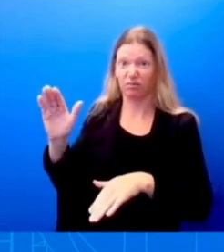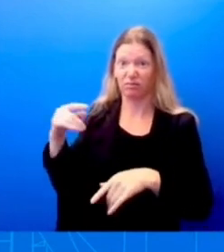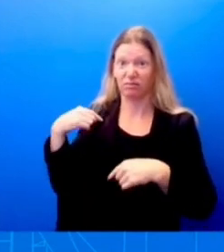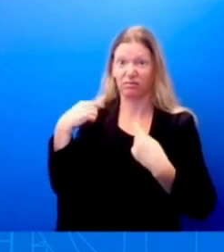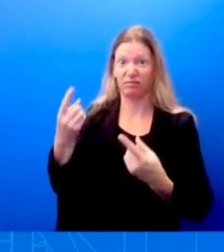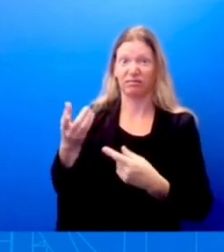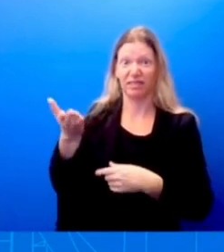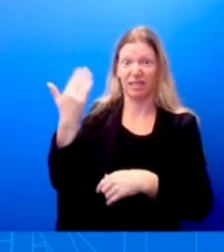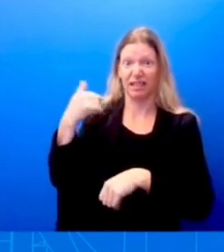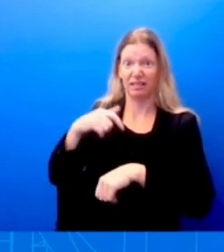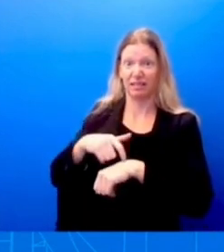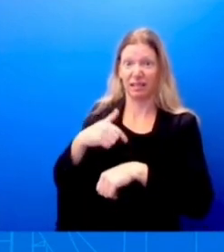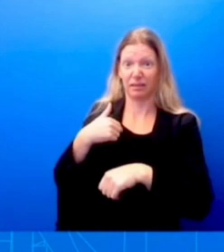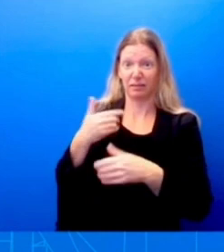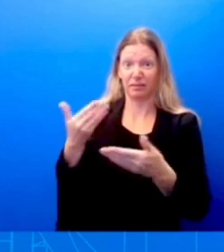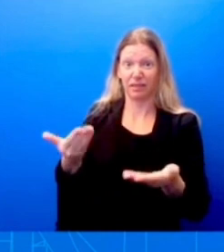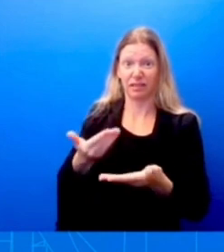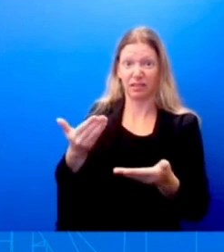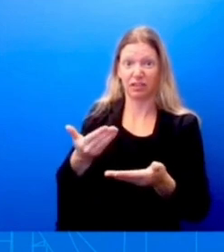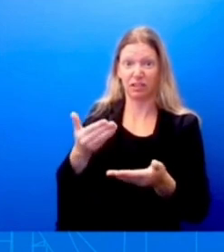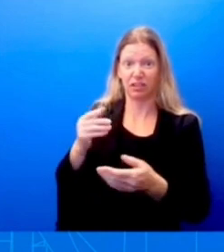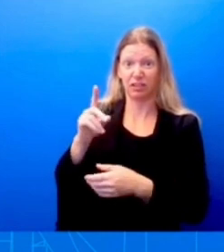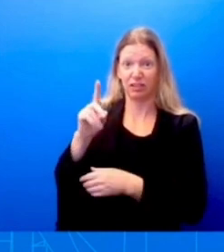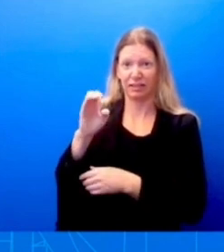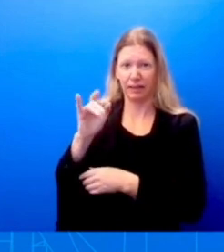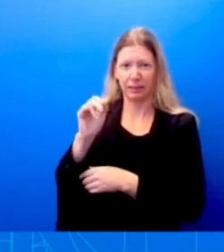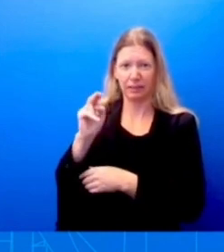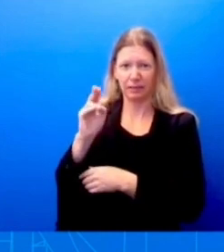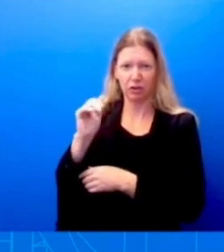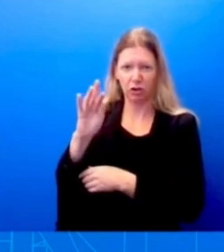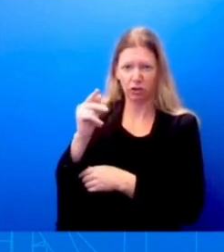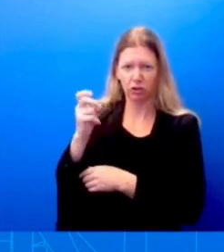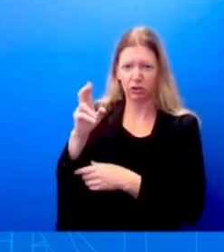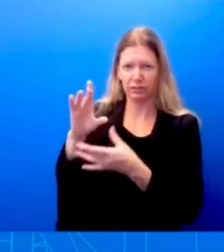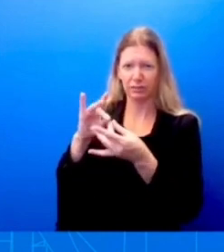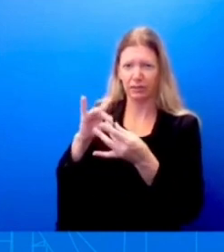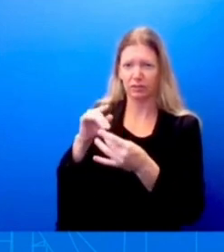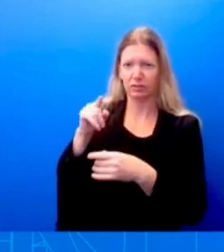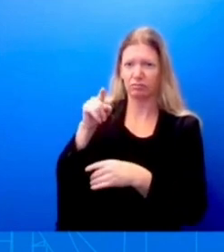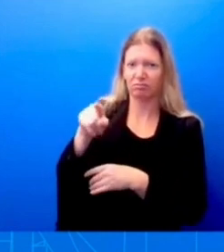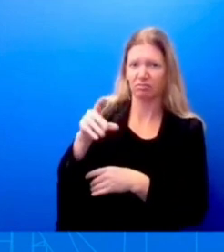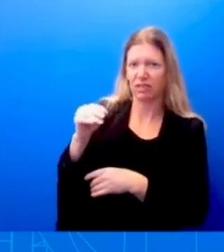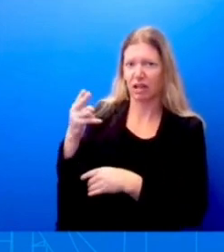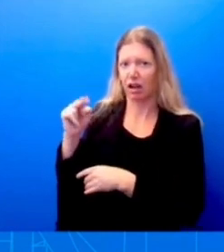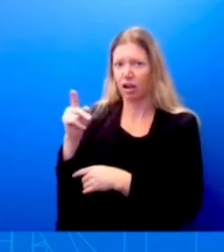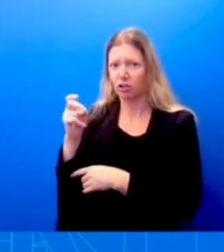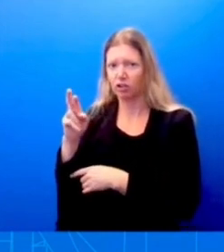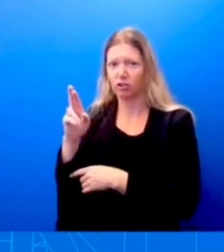how he and Hunter Biden tried to profit off the Biden brand. What is the Biden brand?